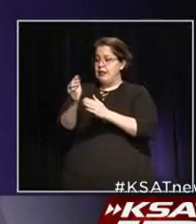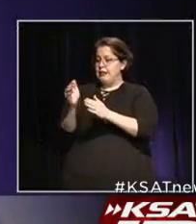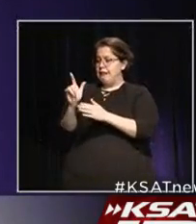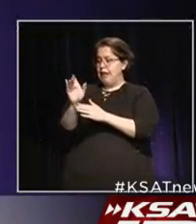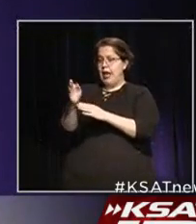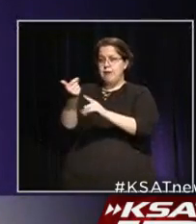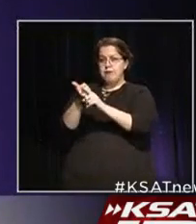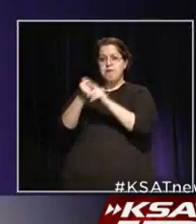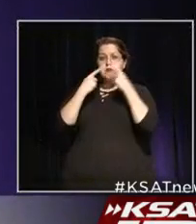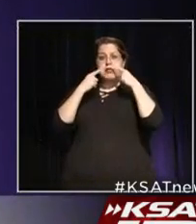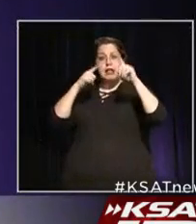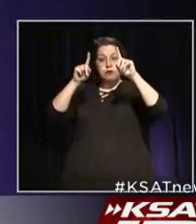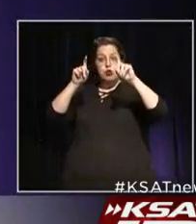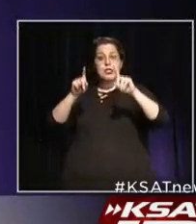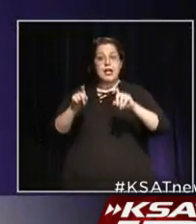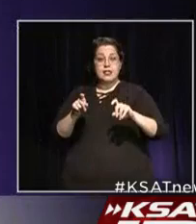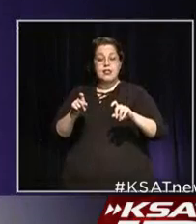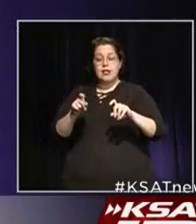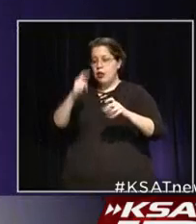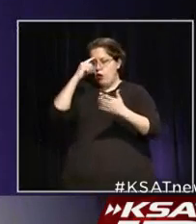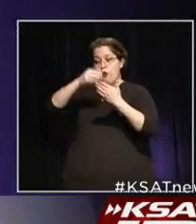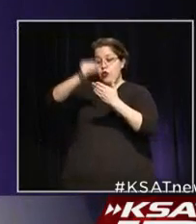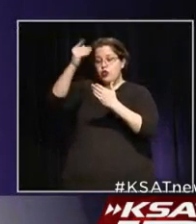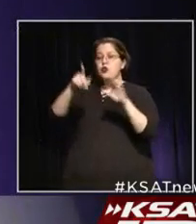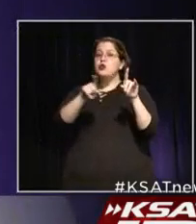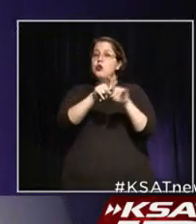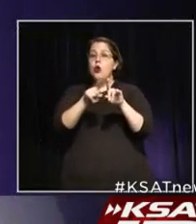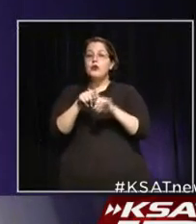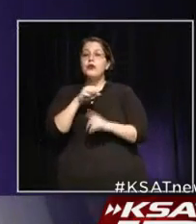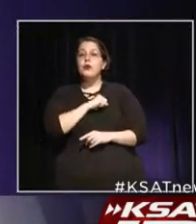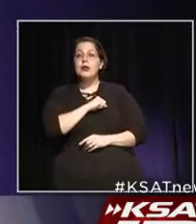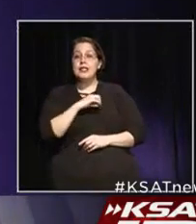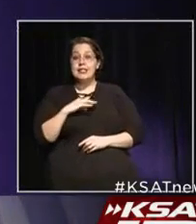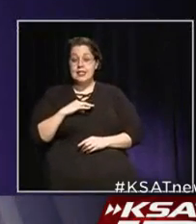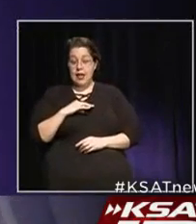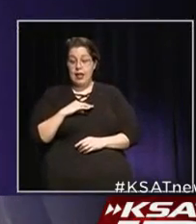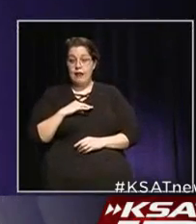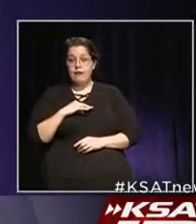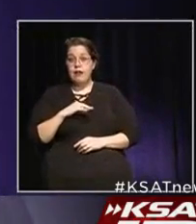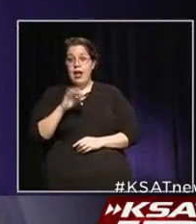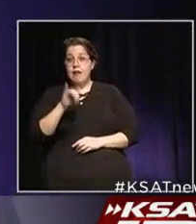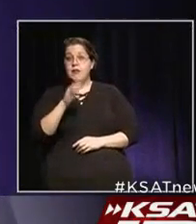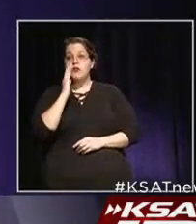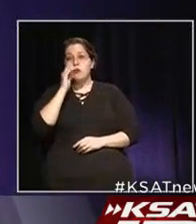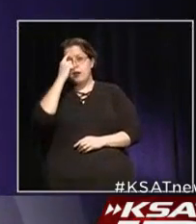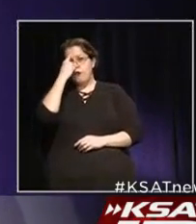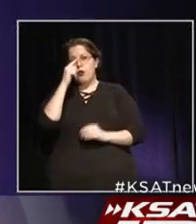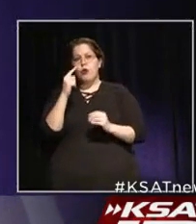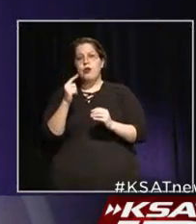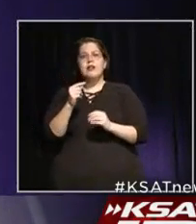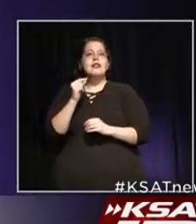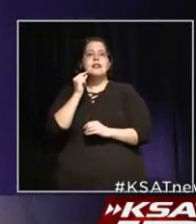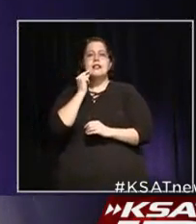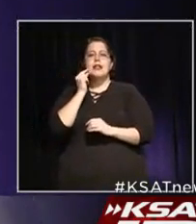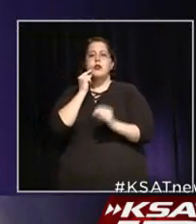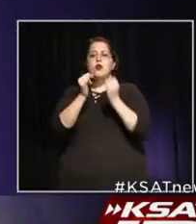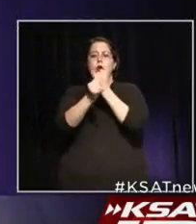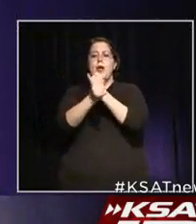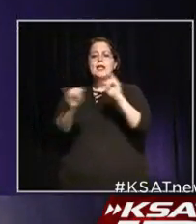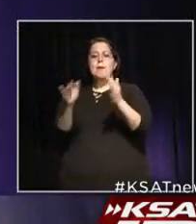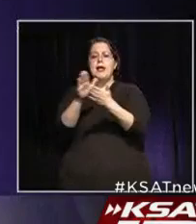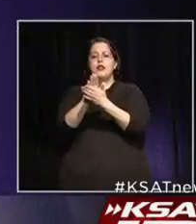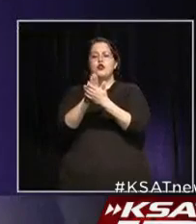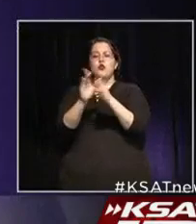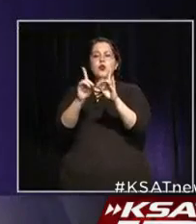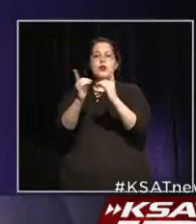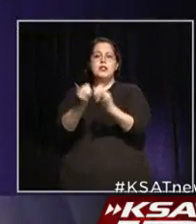testing for students and staff. And this one here will be for the San Antonio Independent School District. So